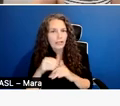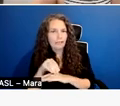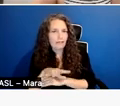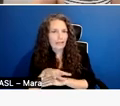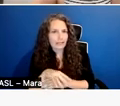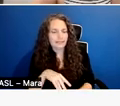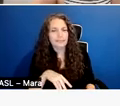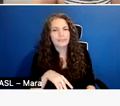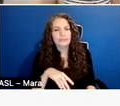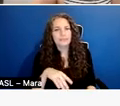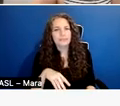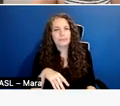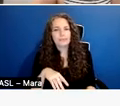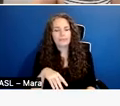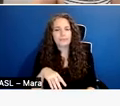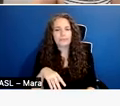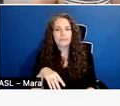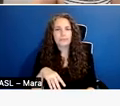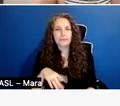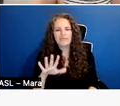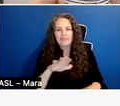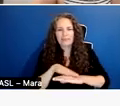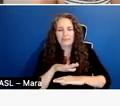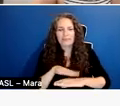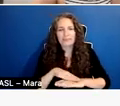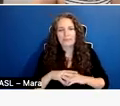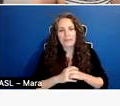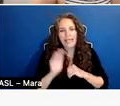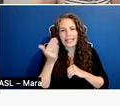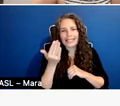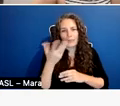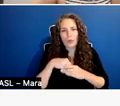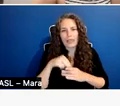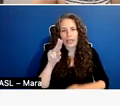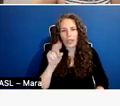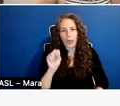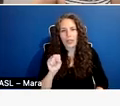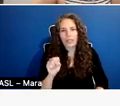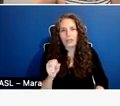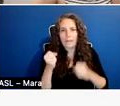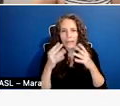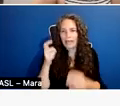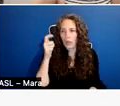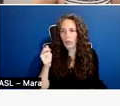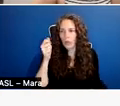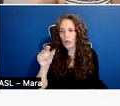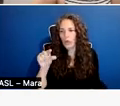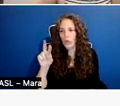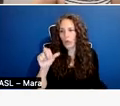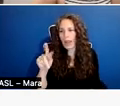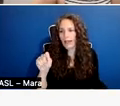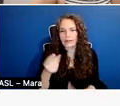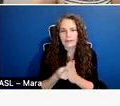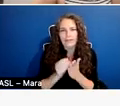I, just a little bit of a warning. It seems like in the US, we have a lot of grant funding and,